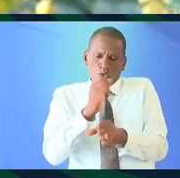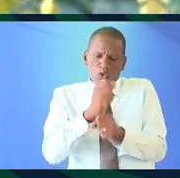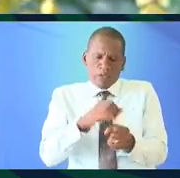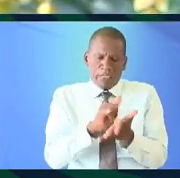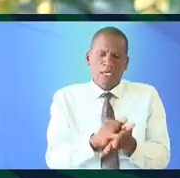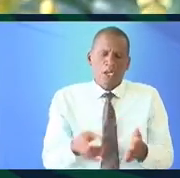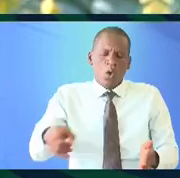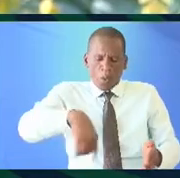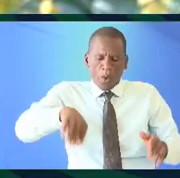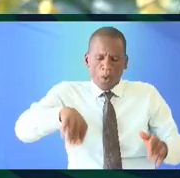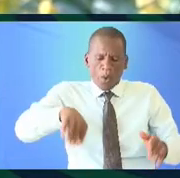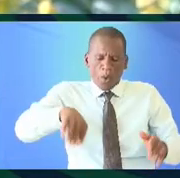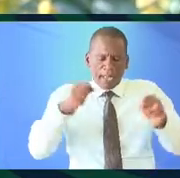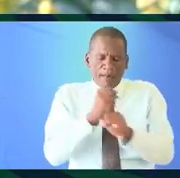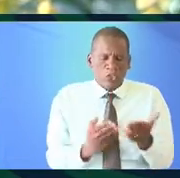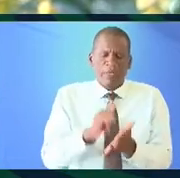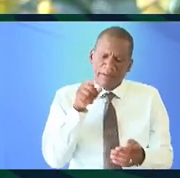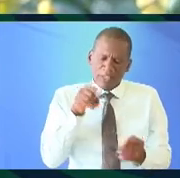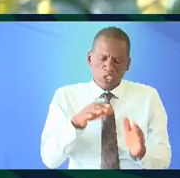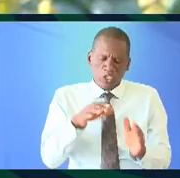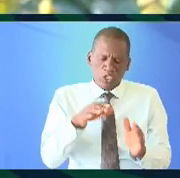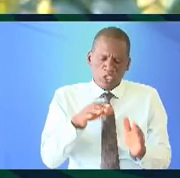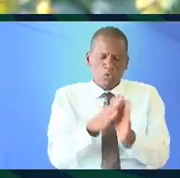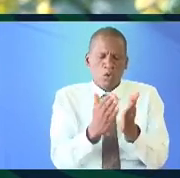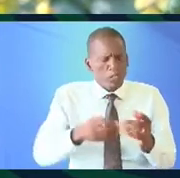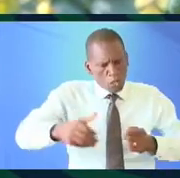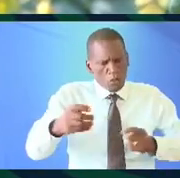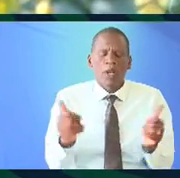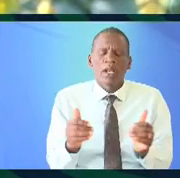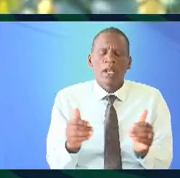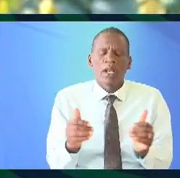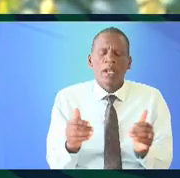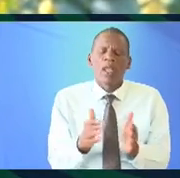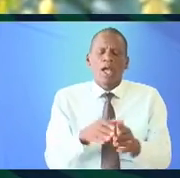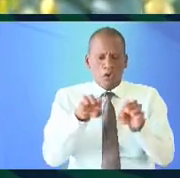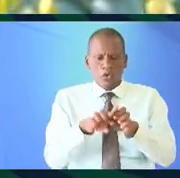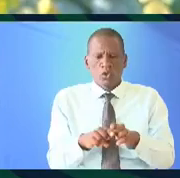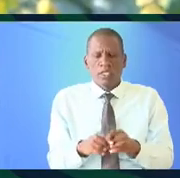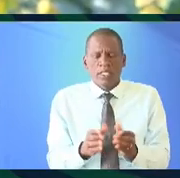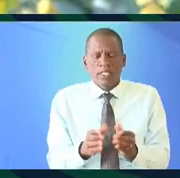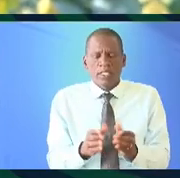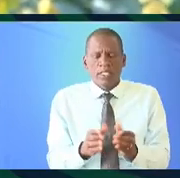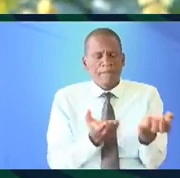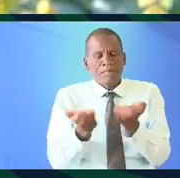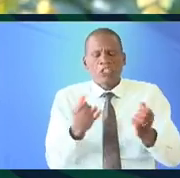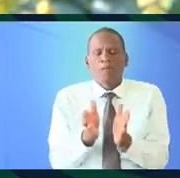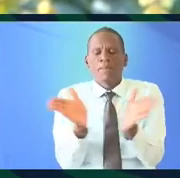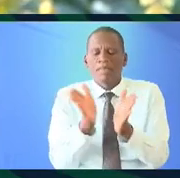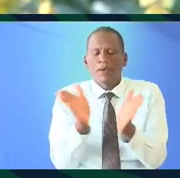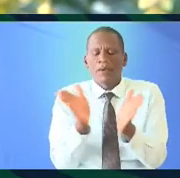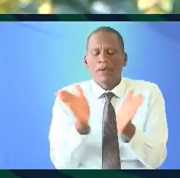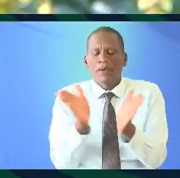we will ensure these books are bought and the whole business of